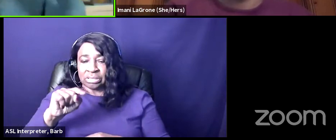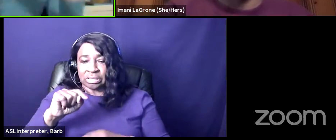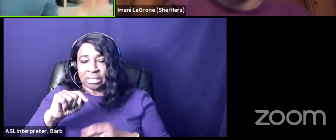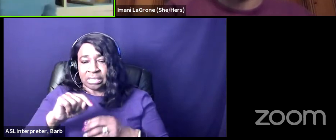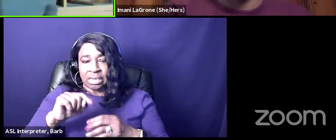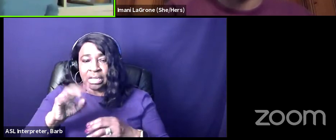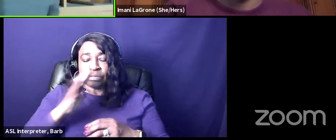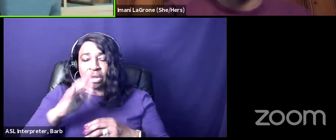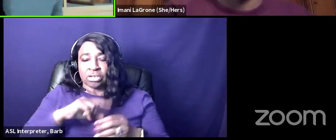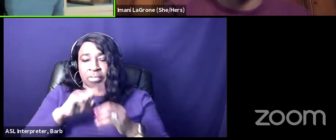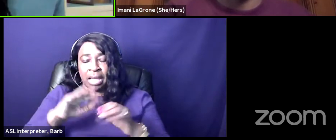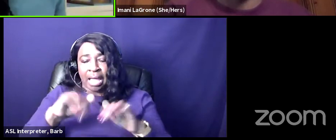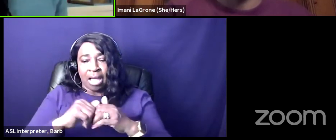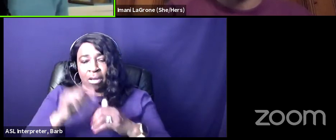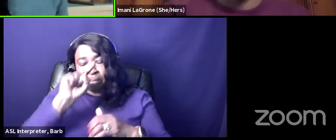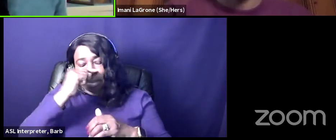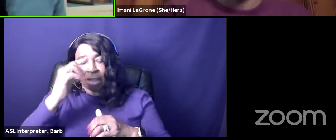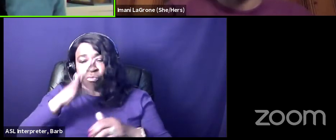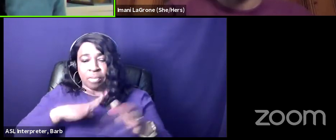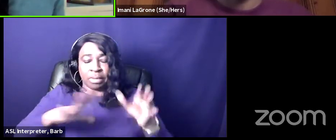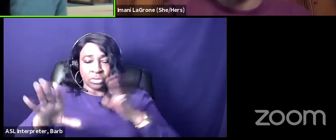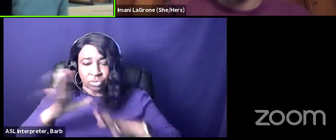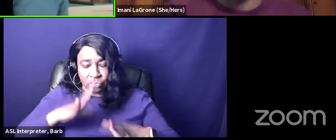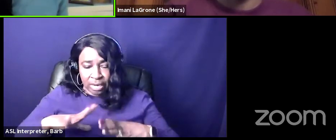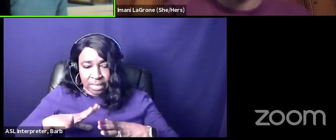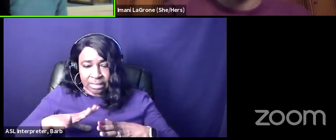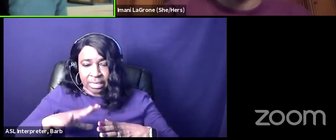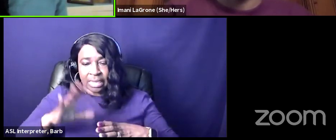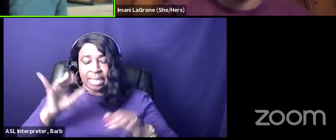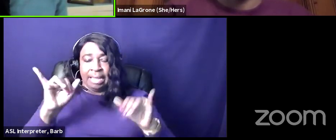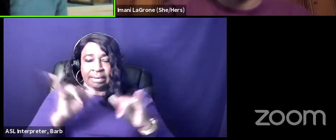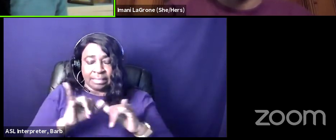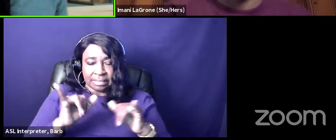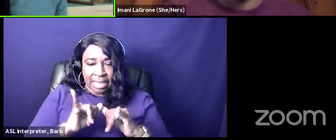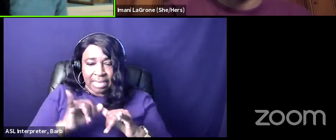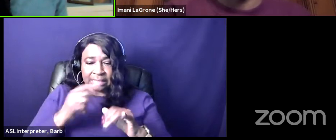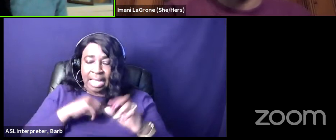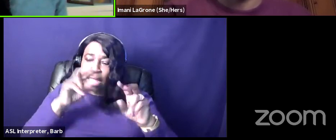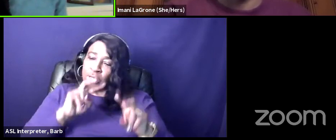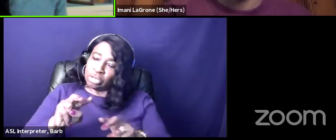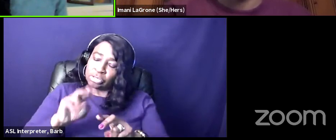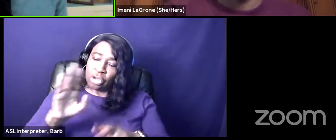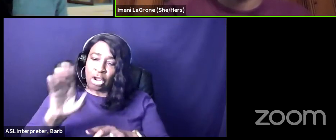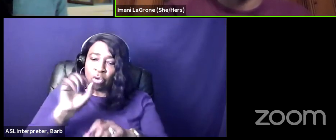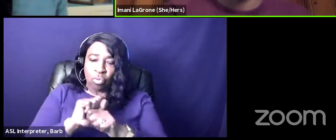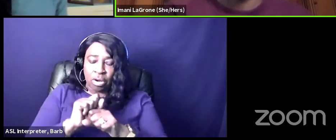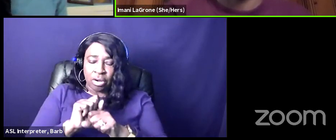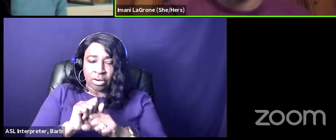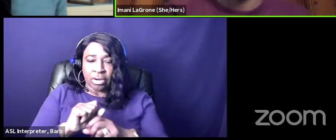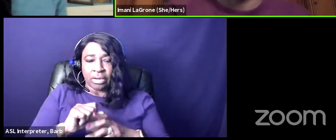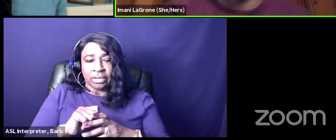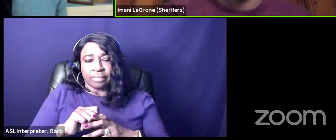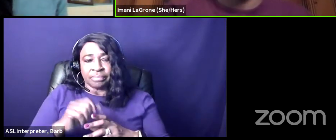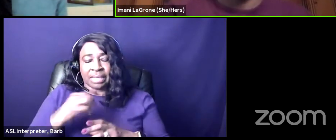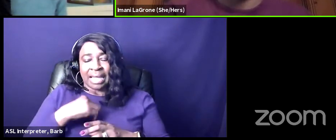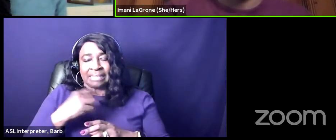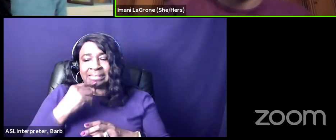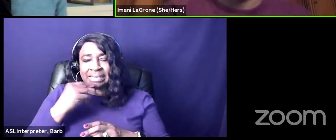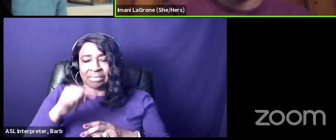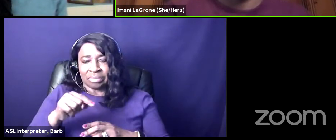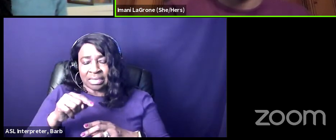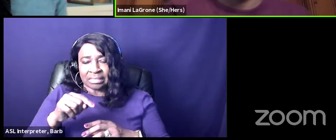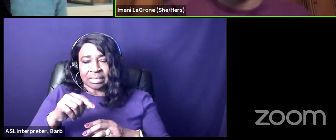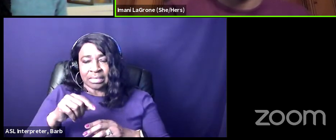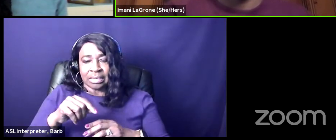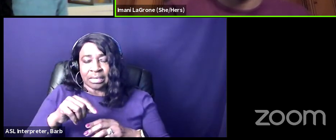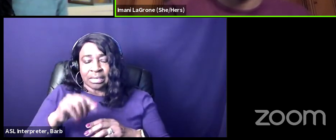and sort of larger aesthetic um and so i i look to her work for people who are doing that i mention it in passing because i do think